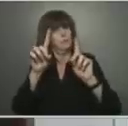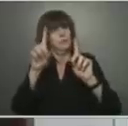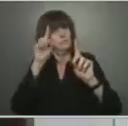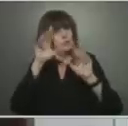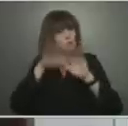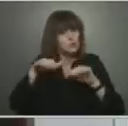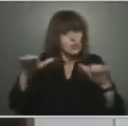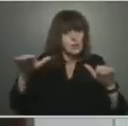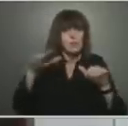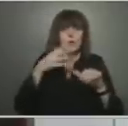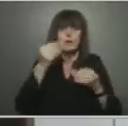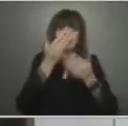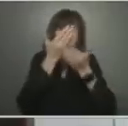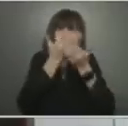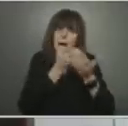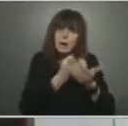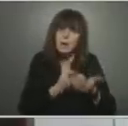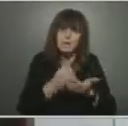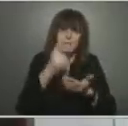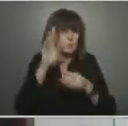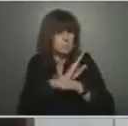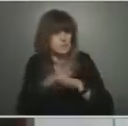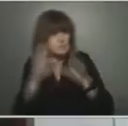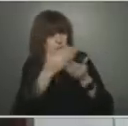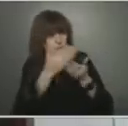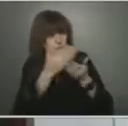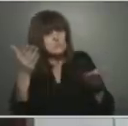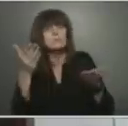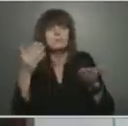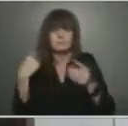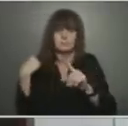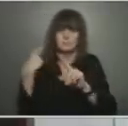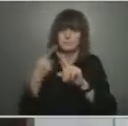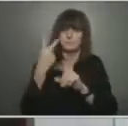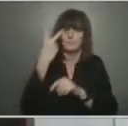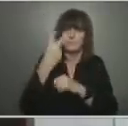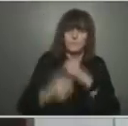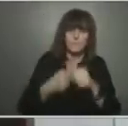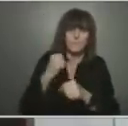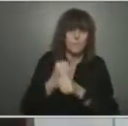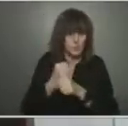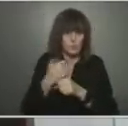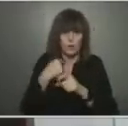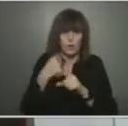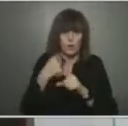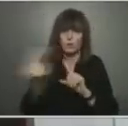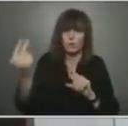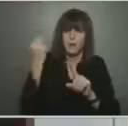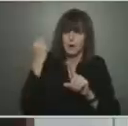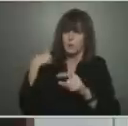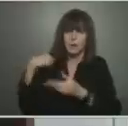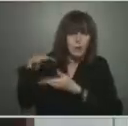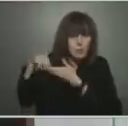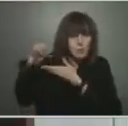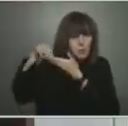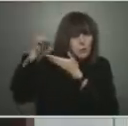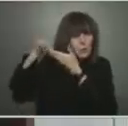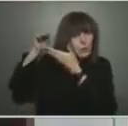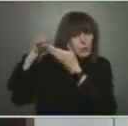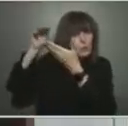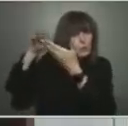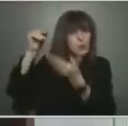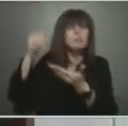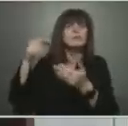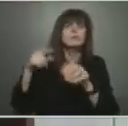And learned from the last two years that sometimes we were too cautious. It'll never be exactly right for everybody. And